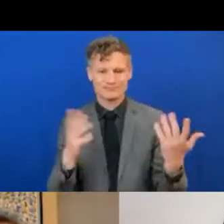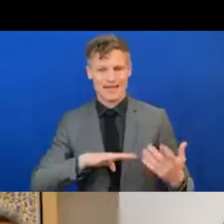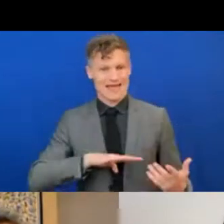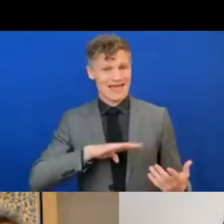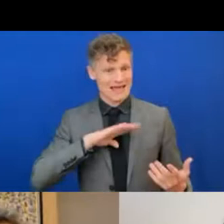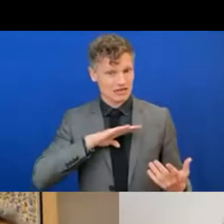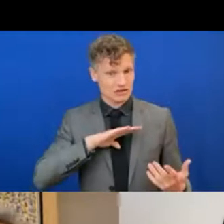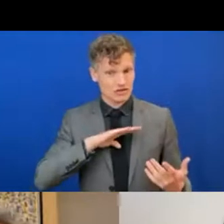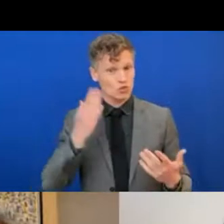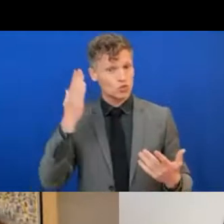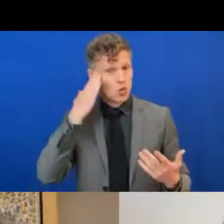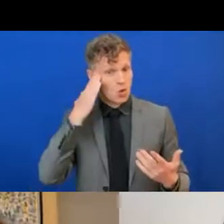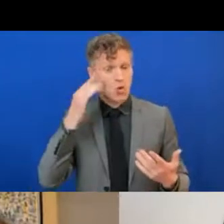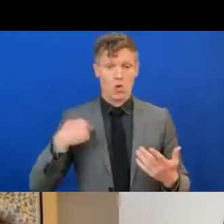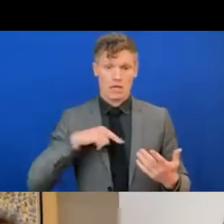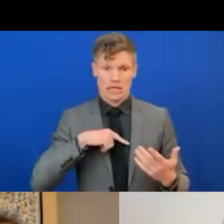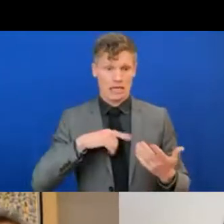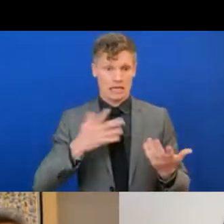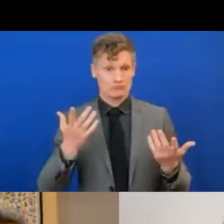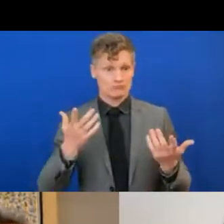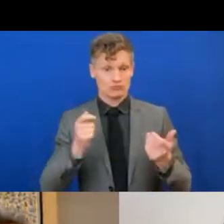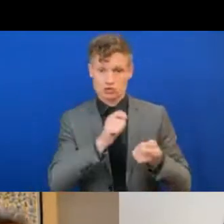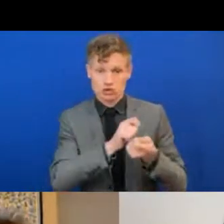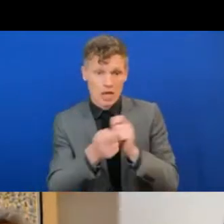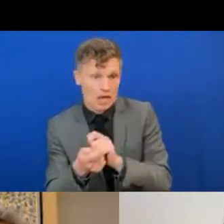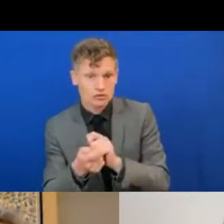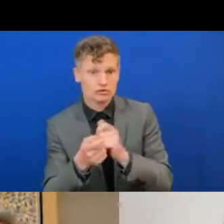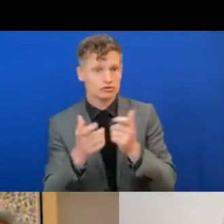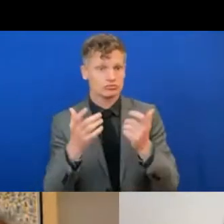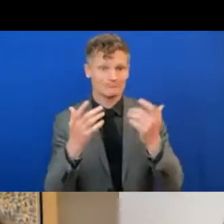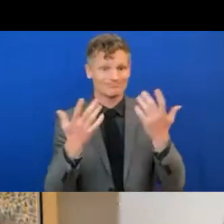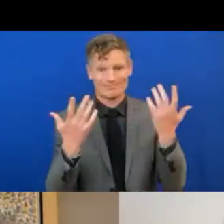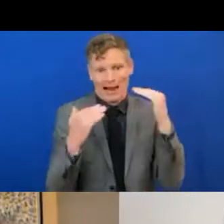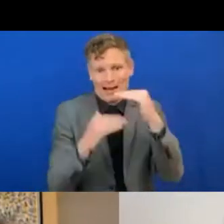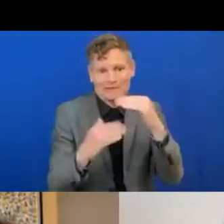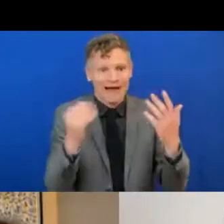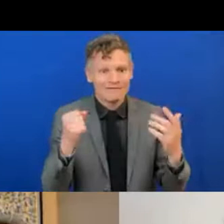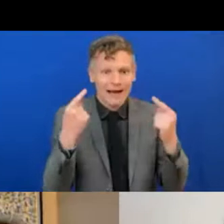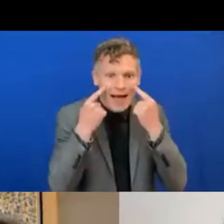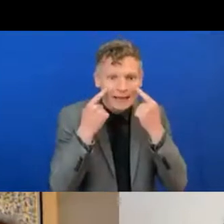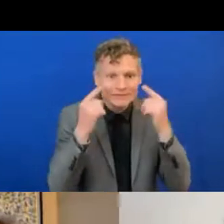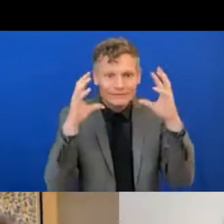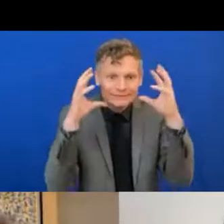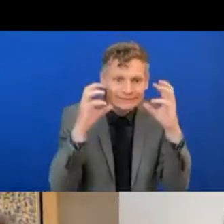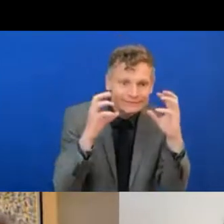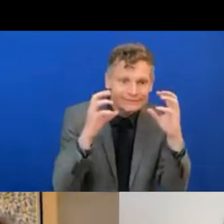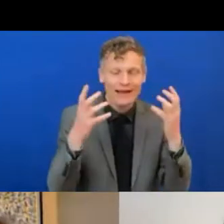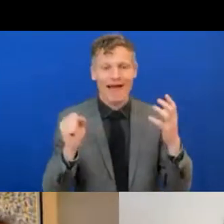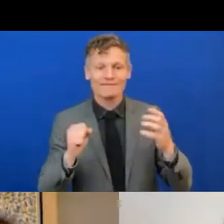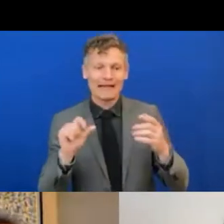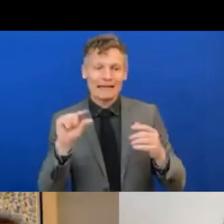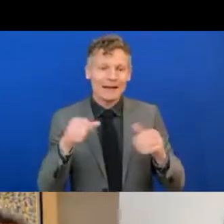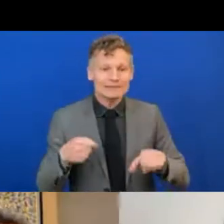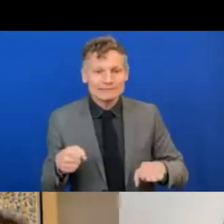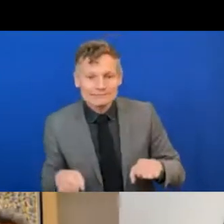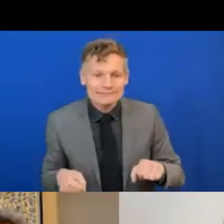changes in our limitations. We have reduction of visuals and hearing capacity. We have reduction of motor capabilities. So we really